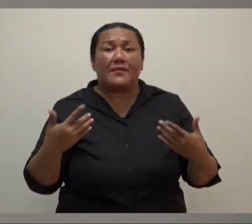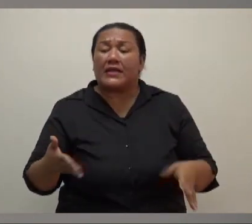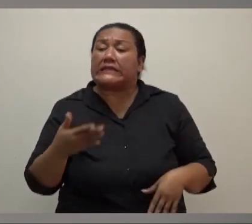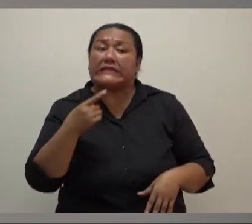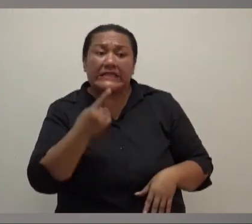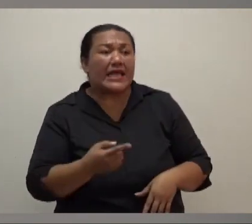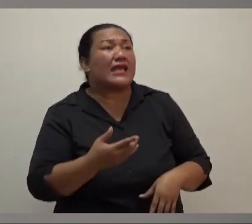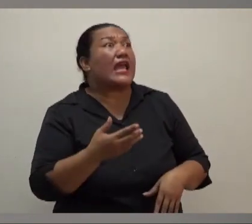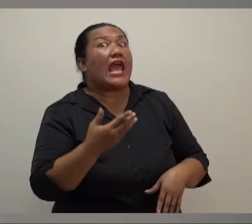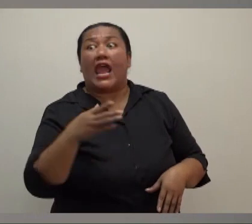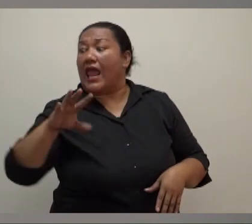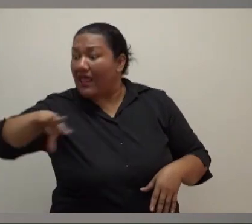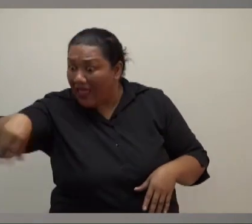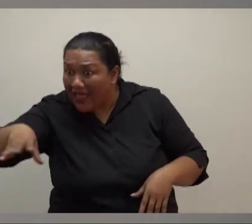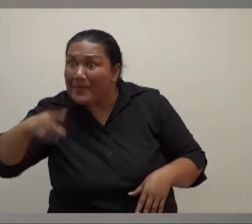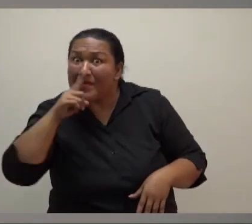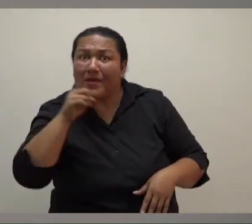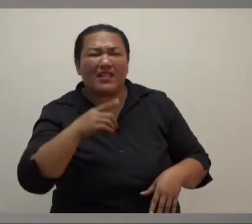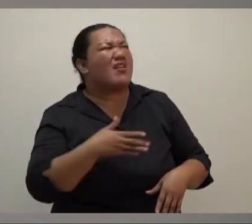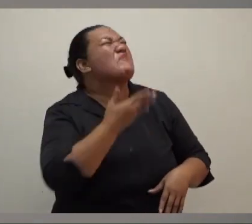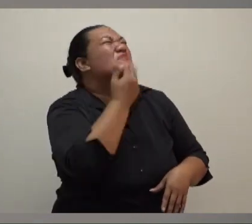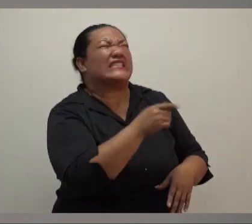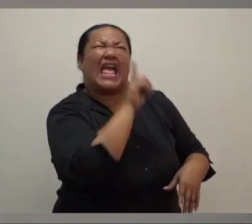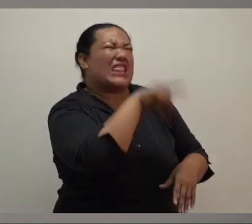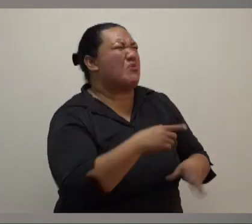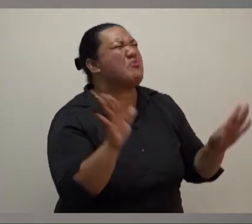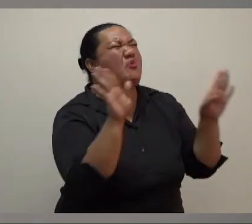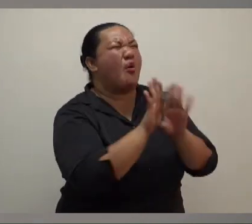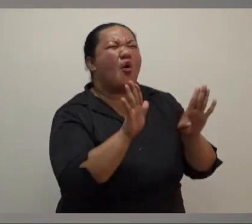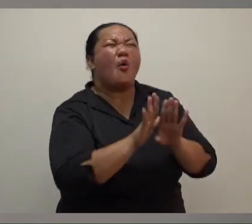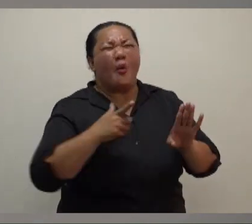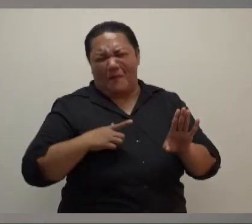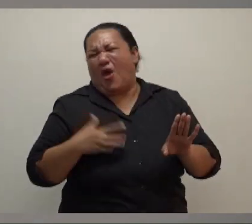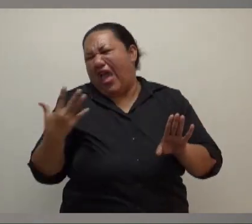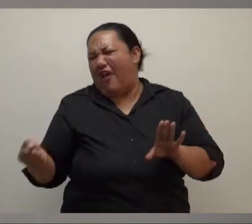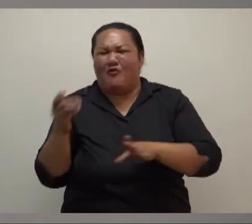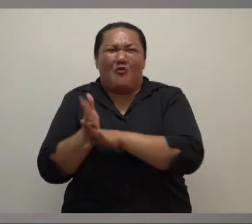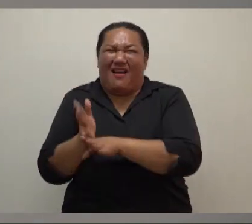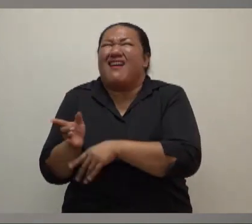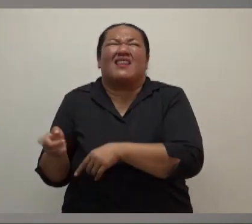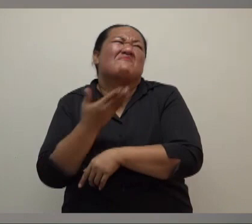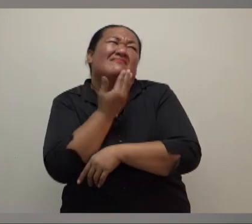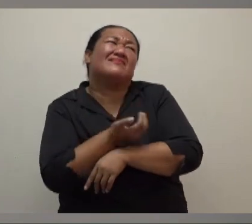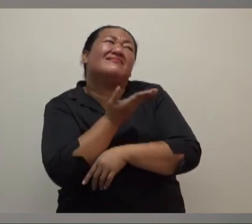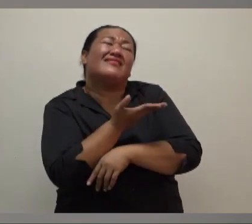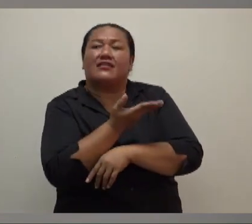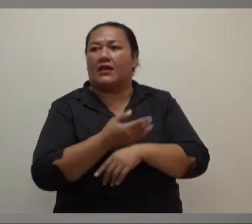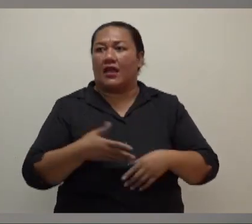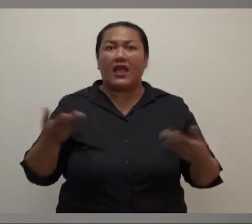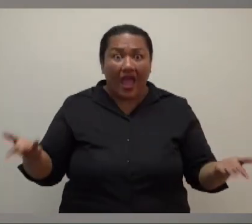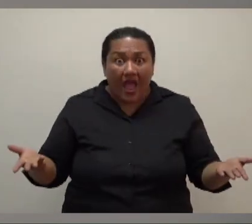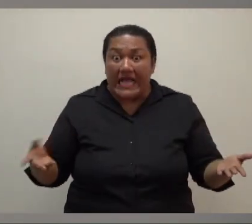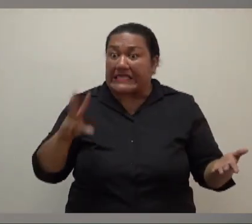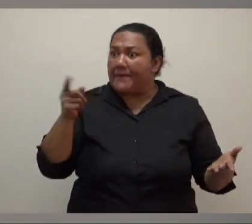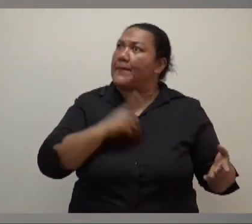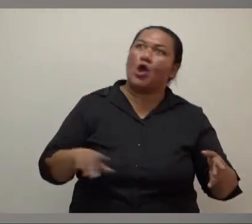the borders. I said, well, it's not, you know, everybody needs to adhere to it and they're all adhering to it so, you know, people need to look